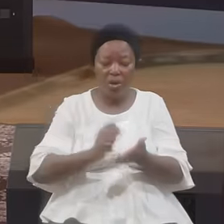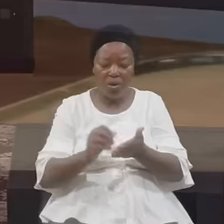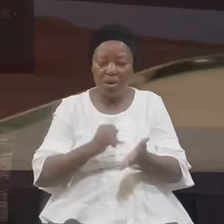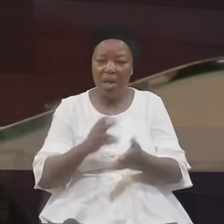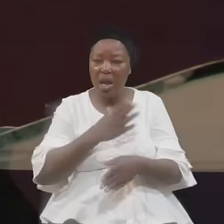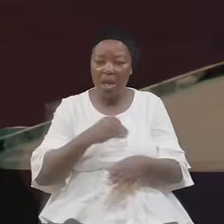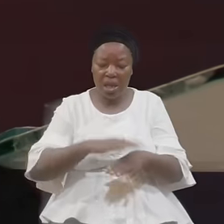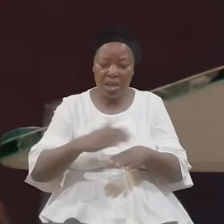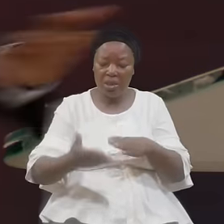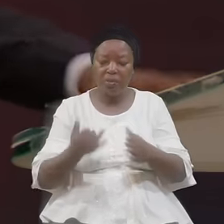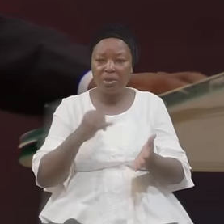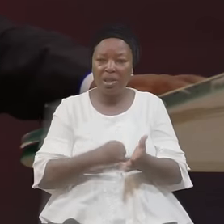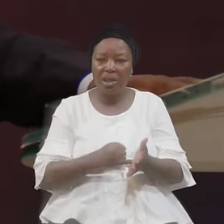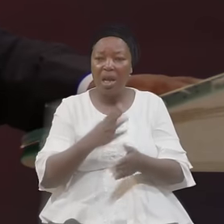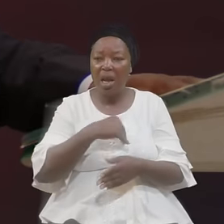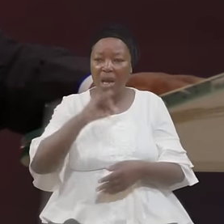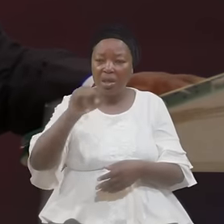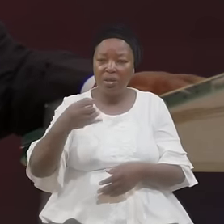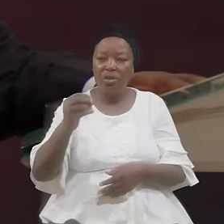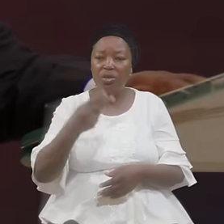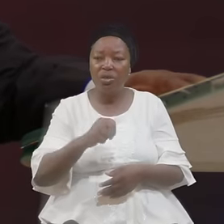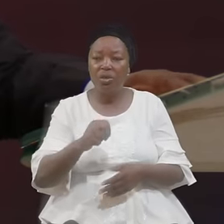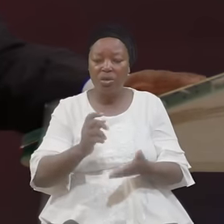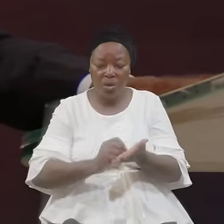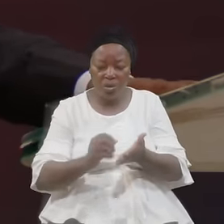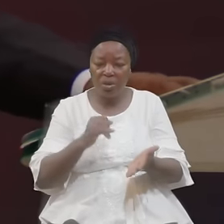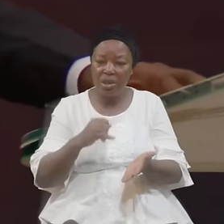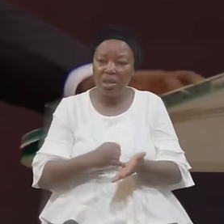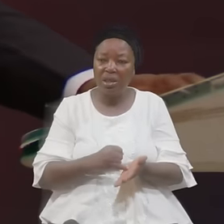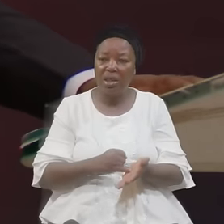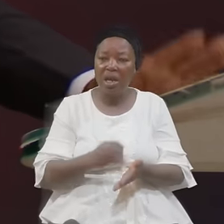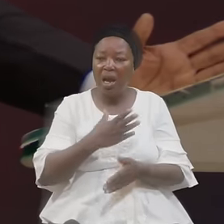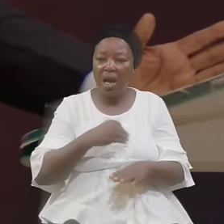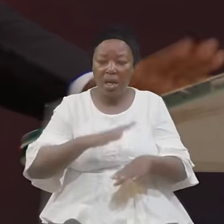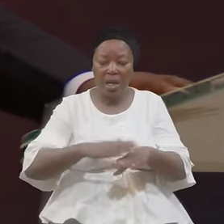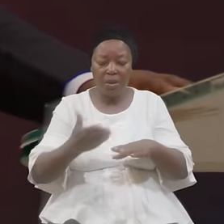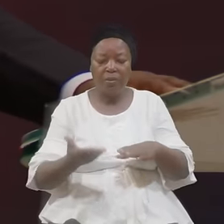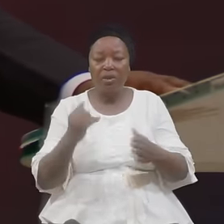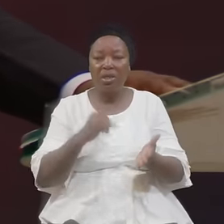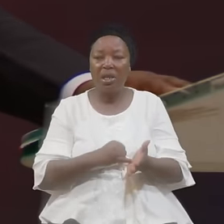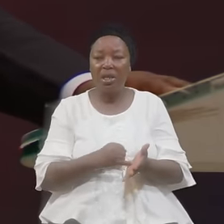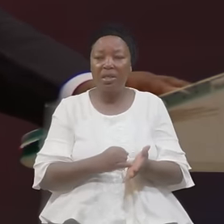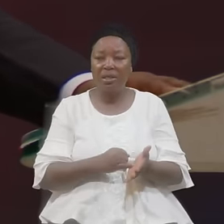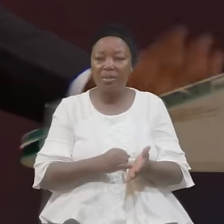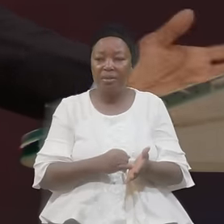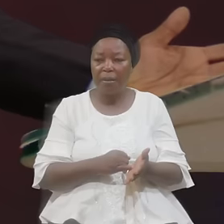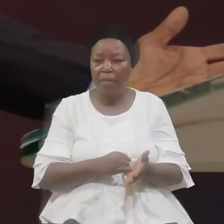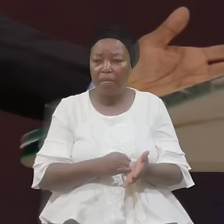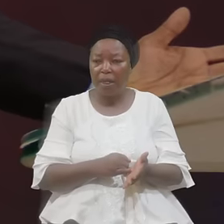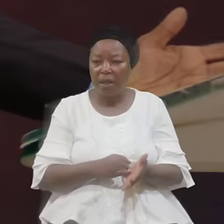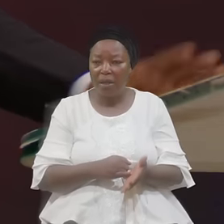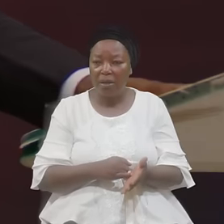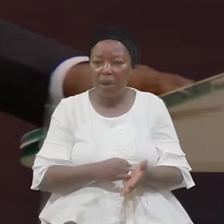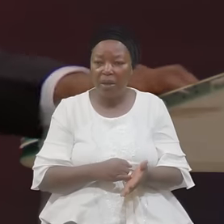Exposed It And John Wrote That And Exposed It Please